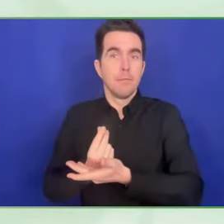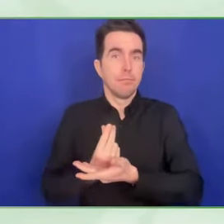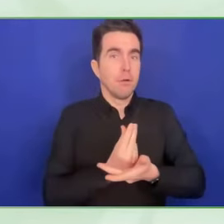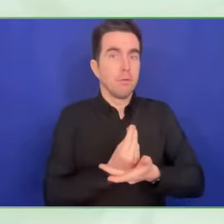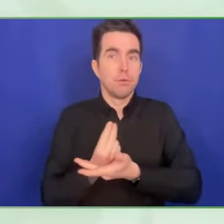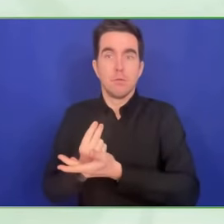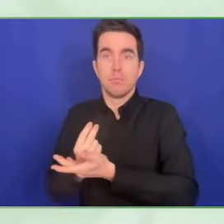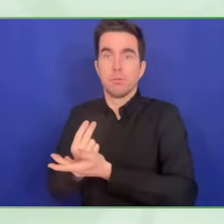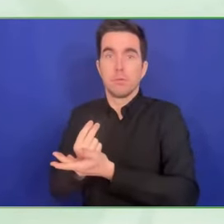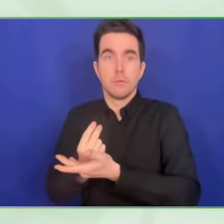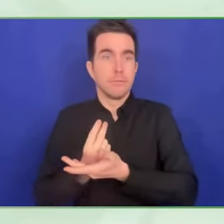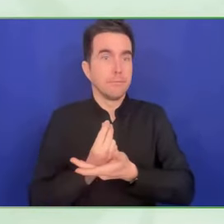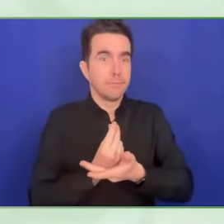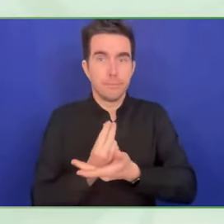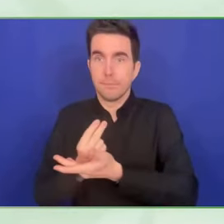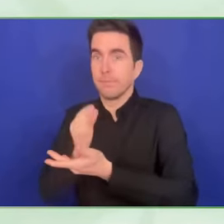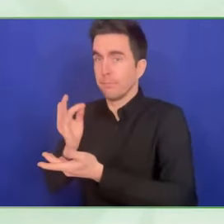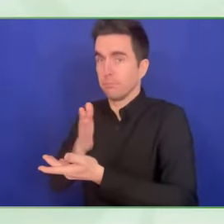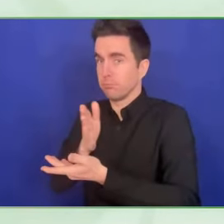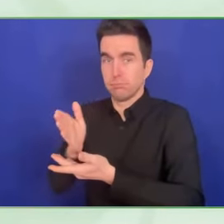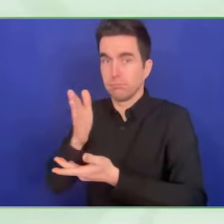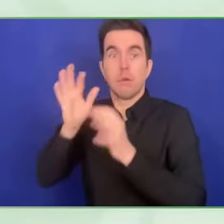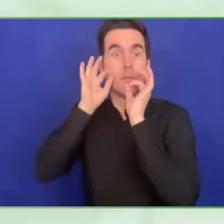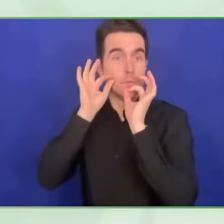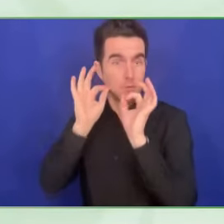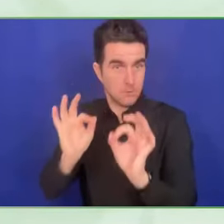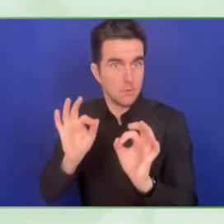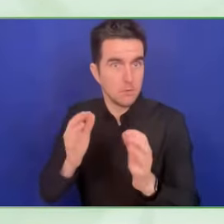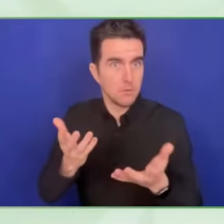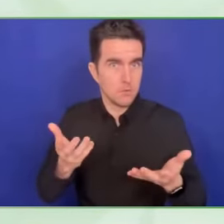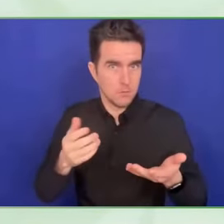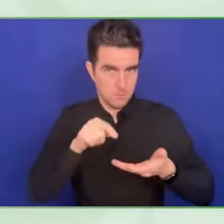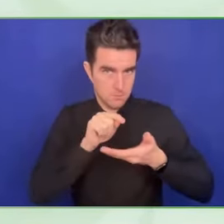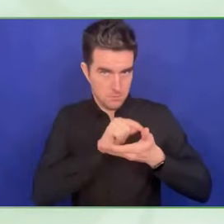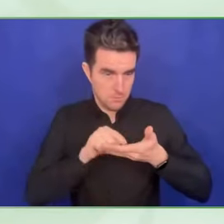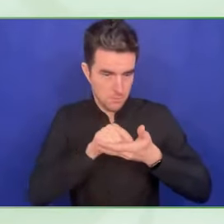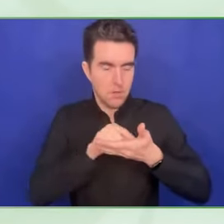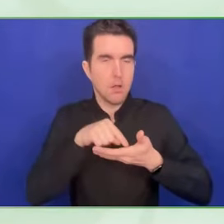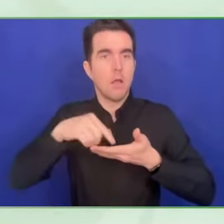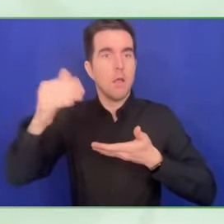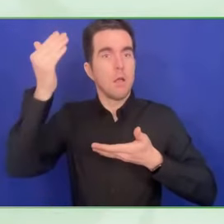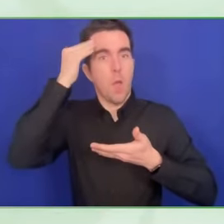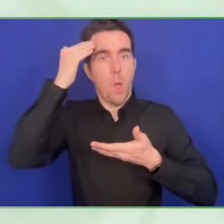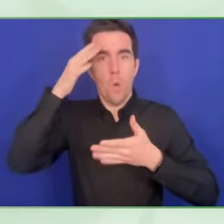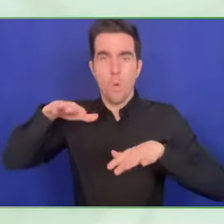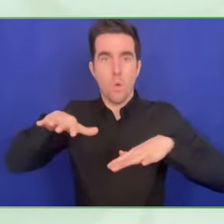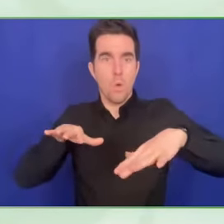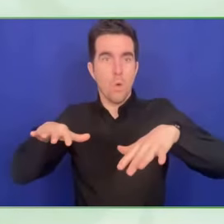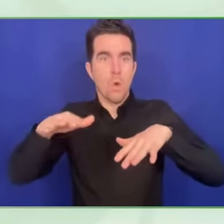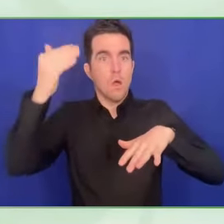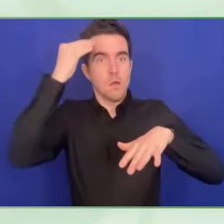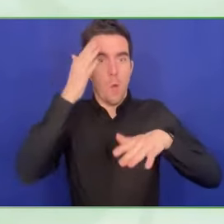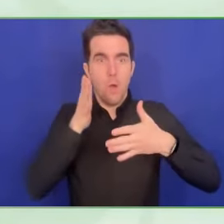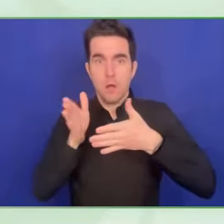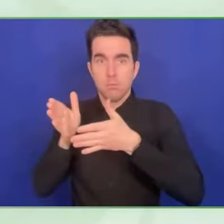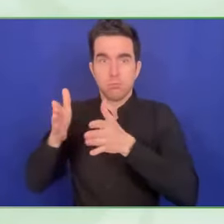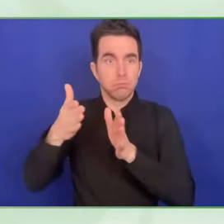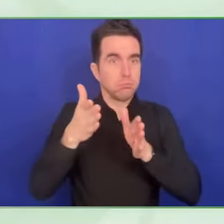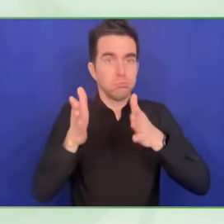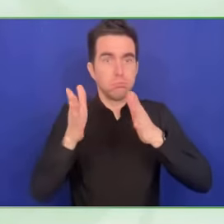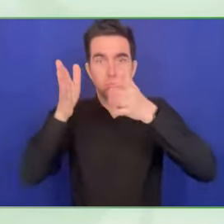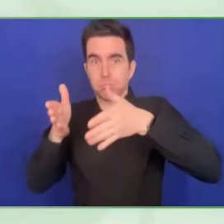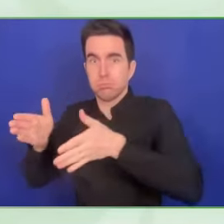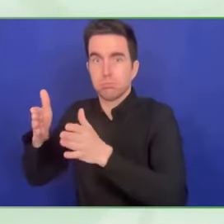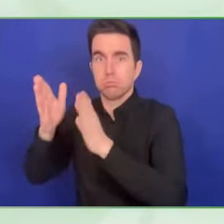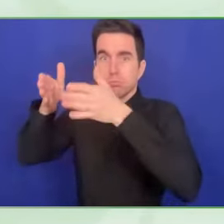traffic light. You can connect to a smart traffic light with your Bluetooth. So you are sending your device Mac with the